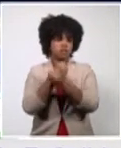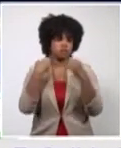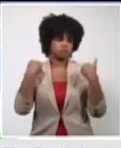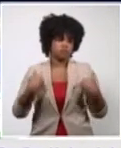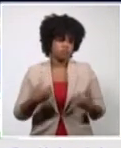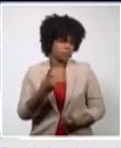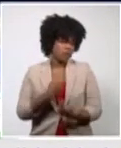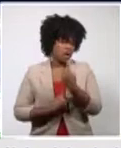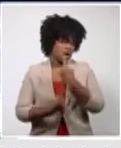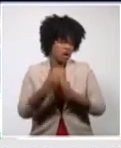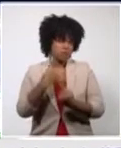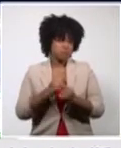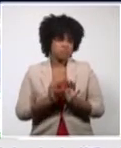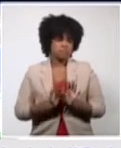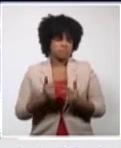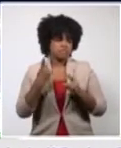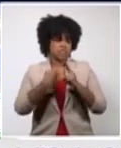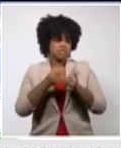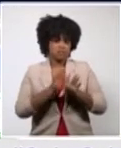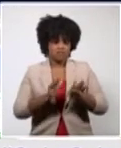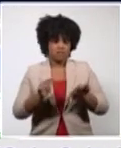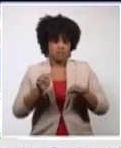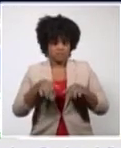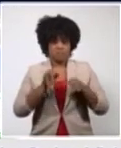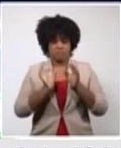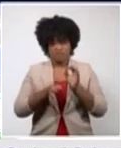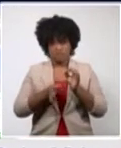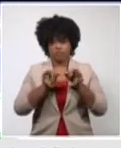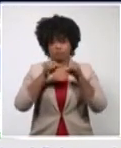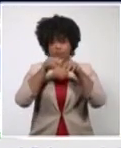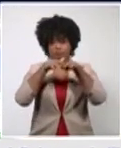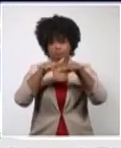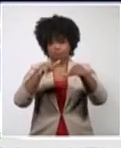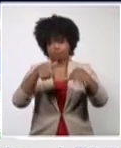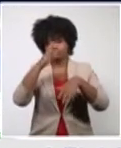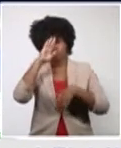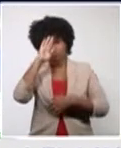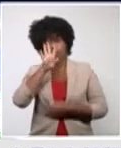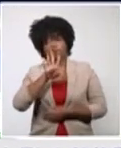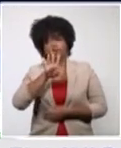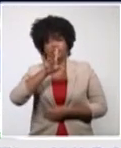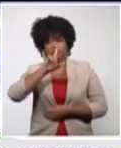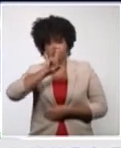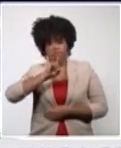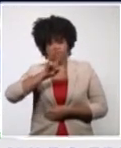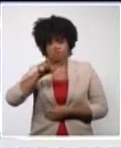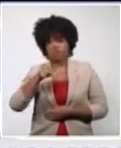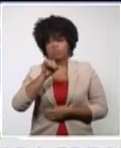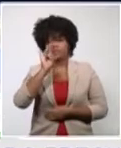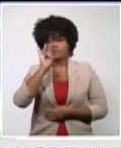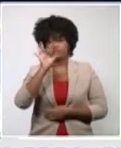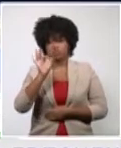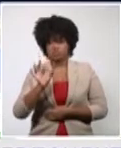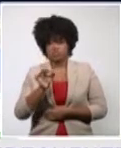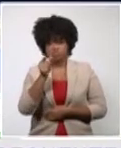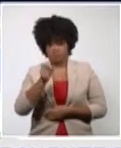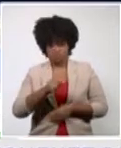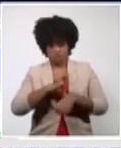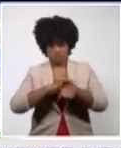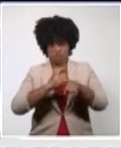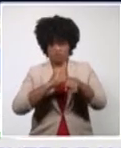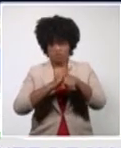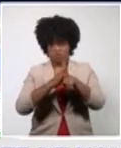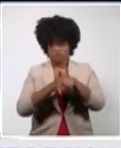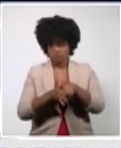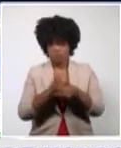at this time, 49% of the cases diagnosed in our country have been asymptomatic at the moment